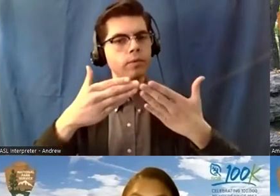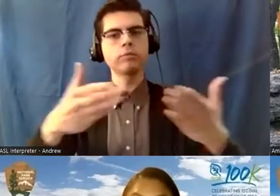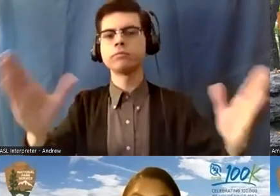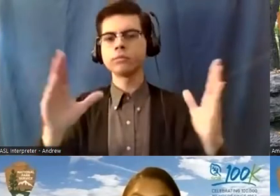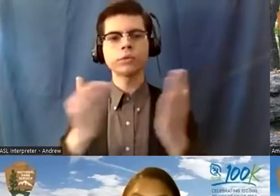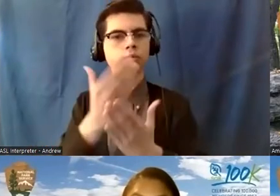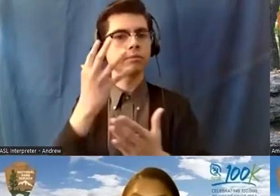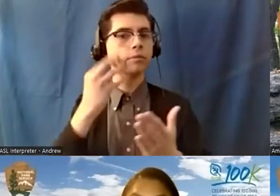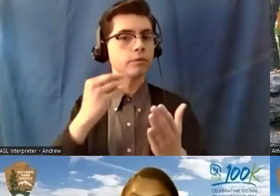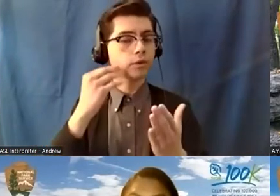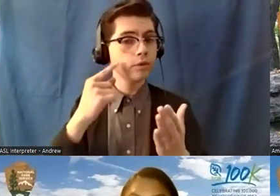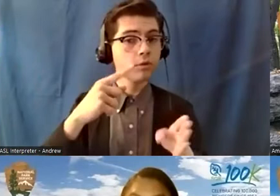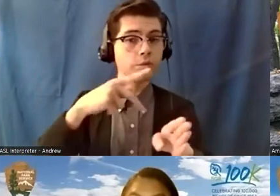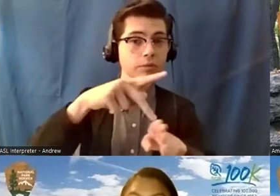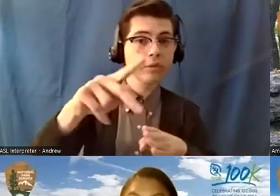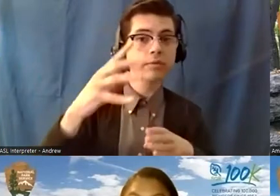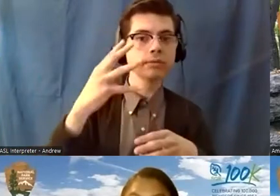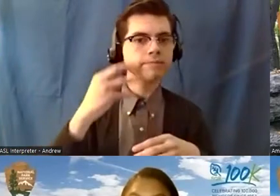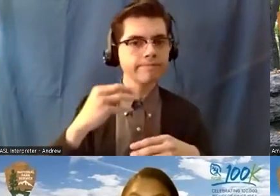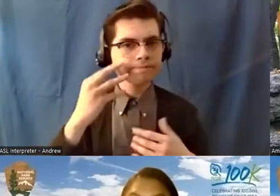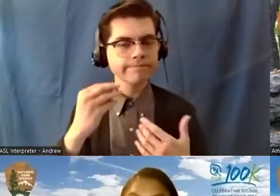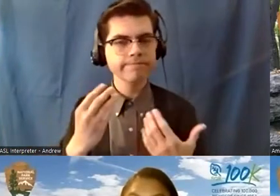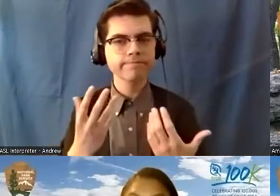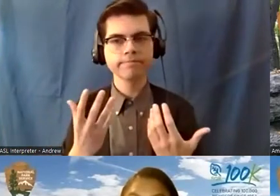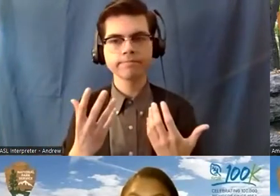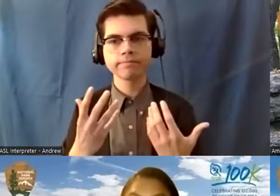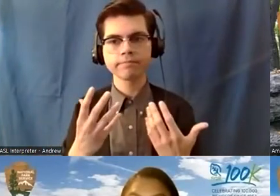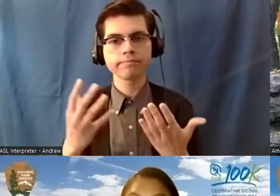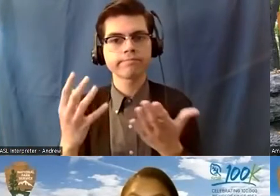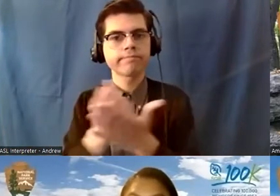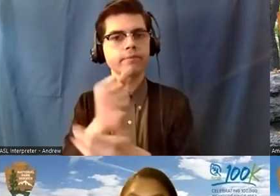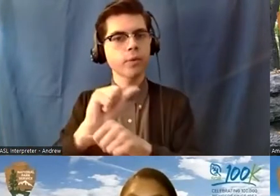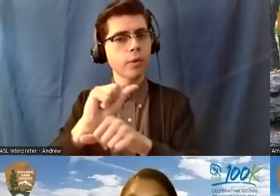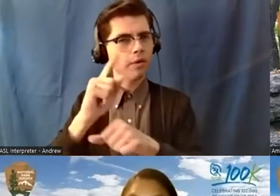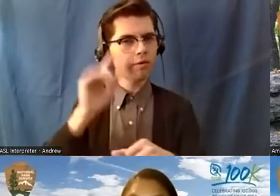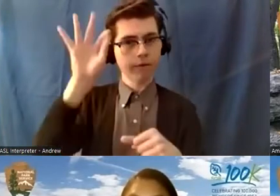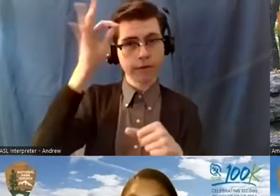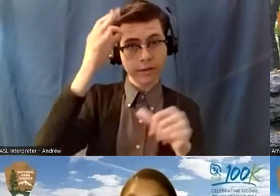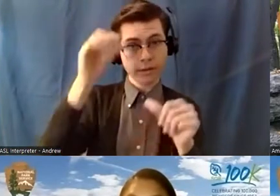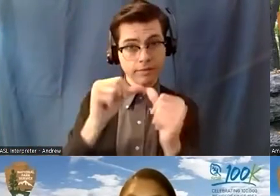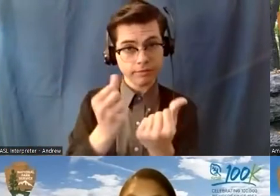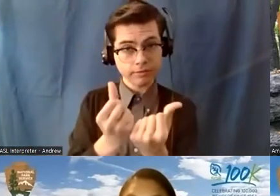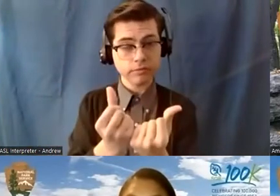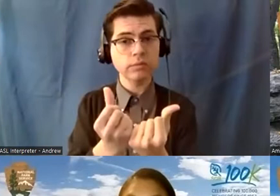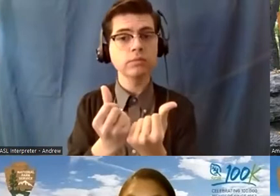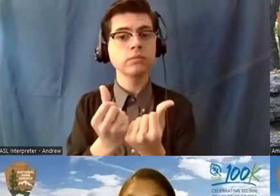professional experience. In being able to work for a federal agency on